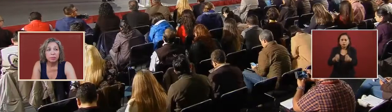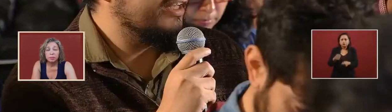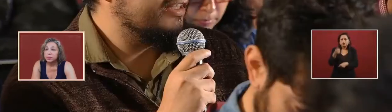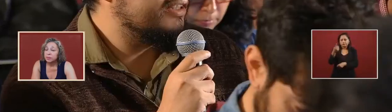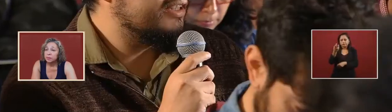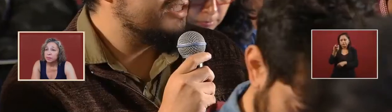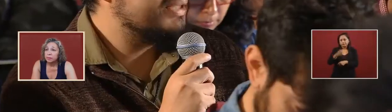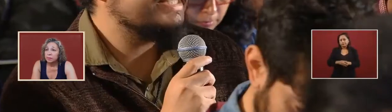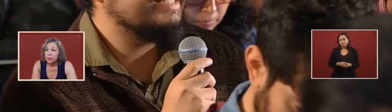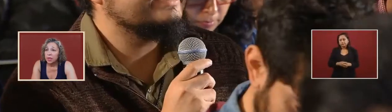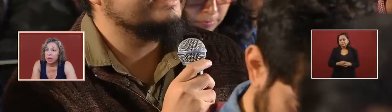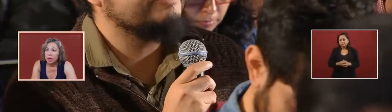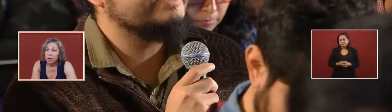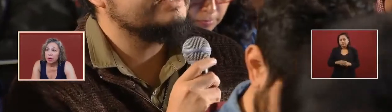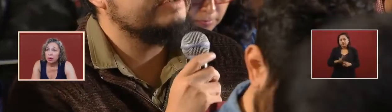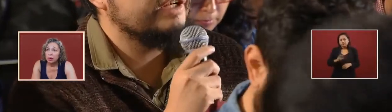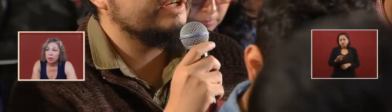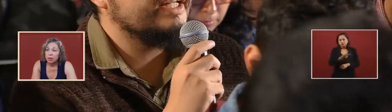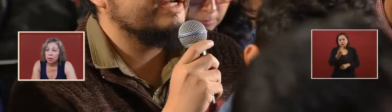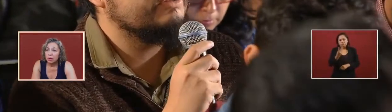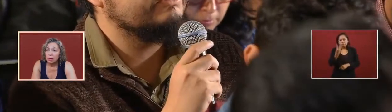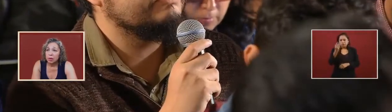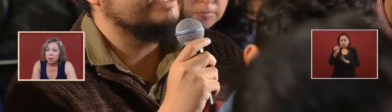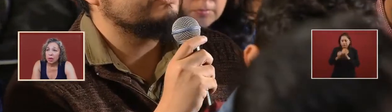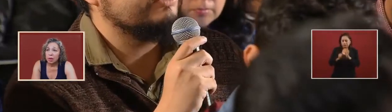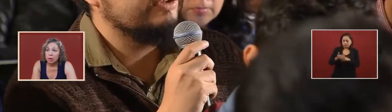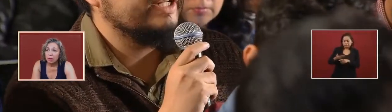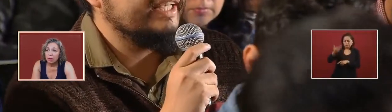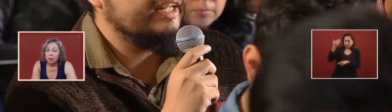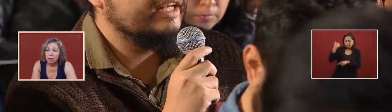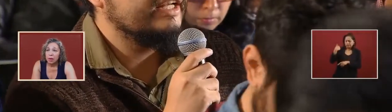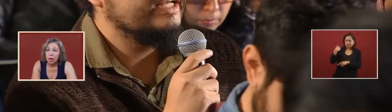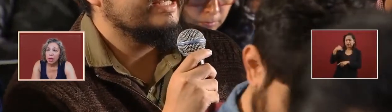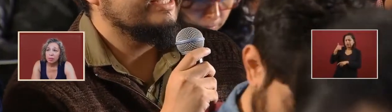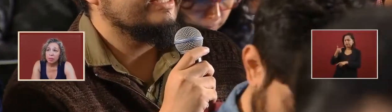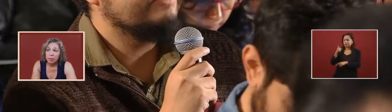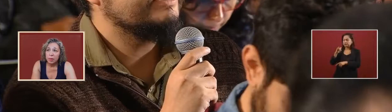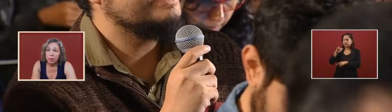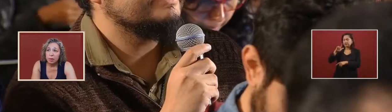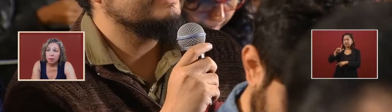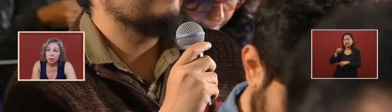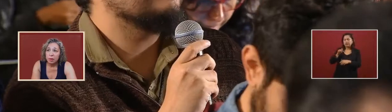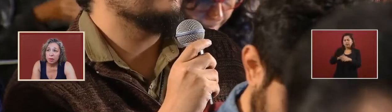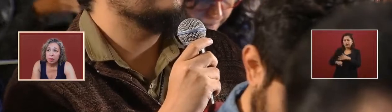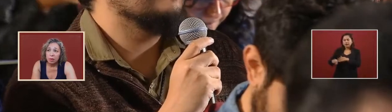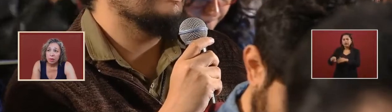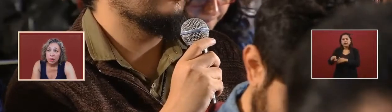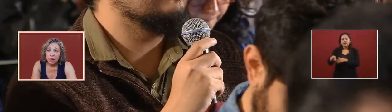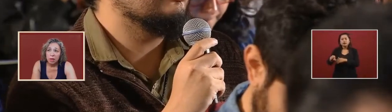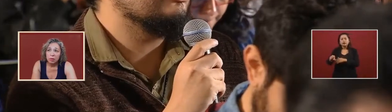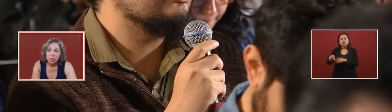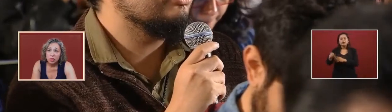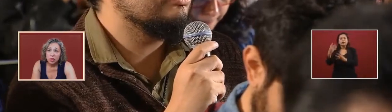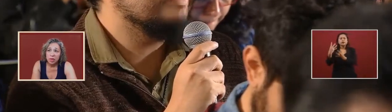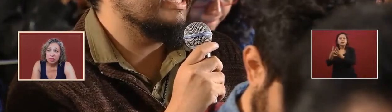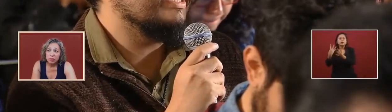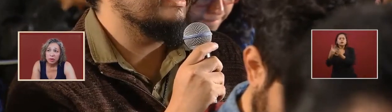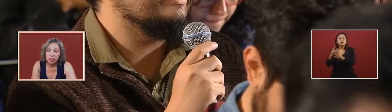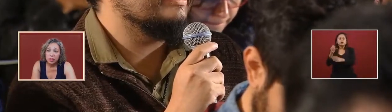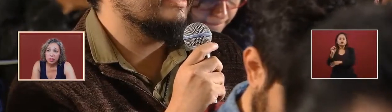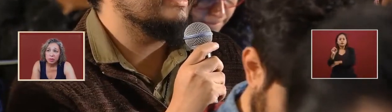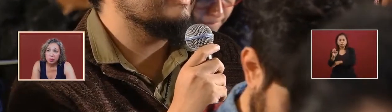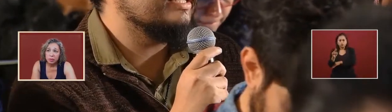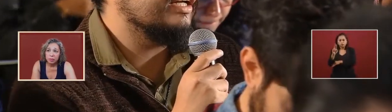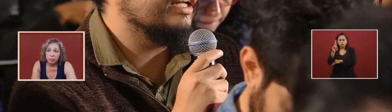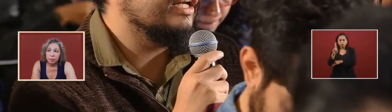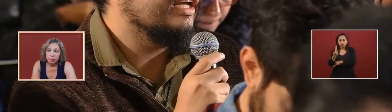uh um um he was transferred